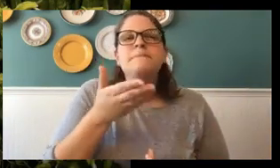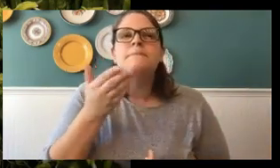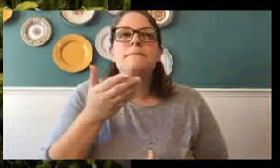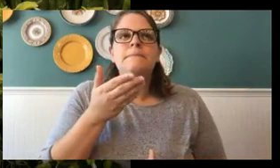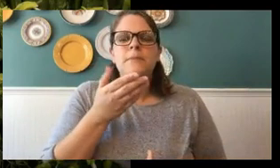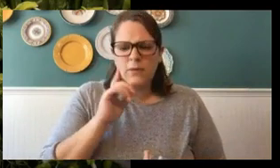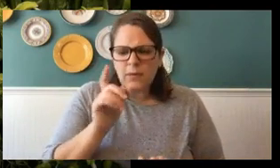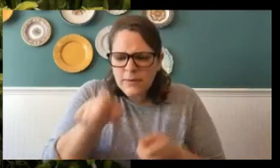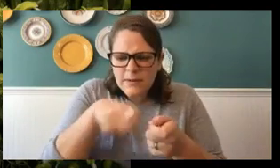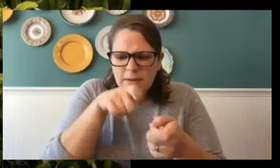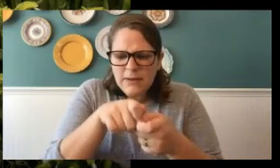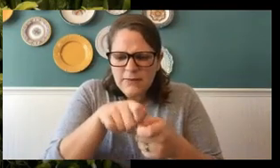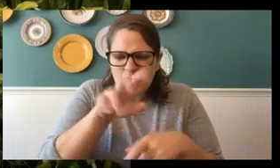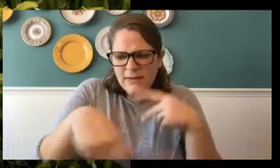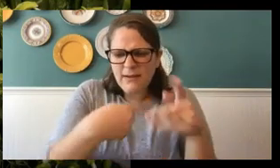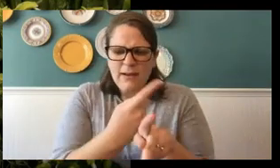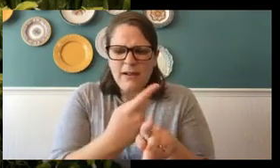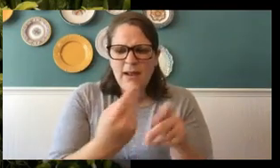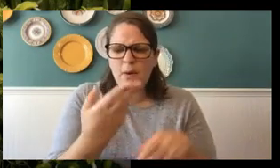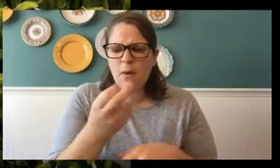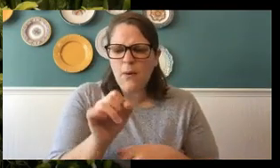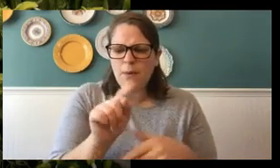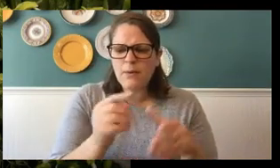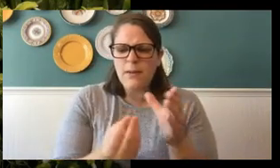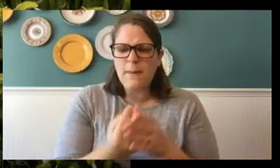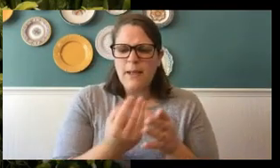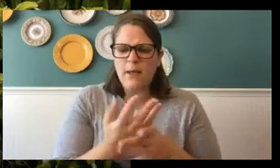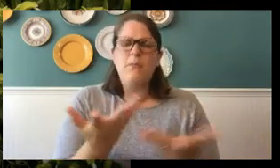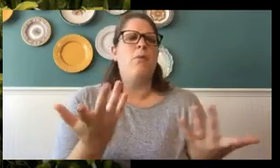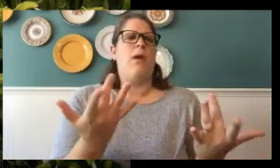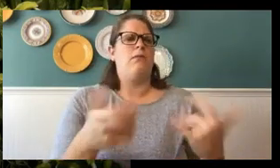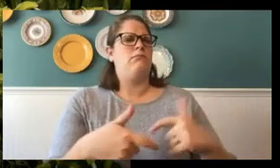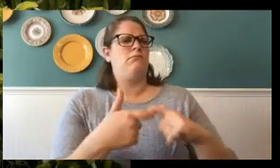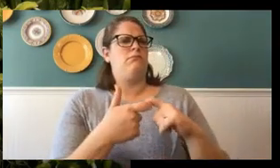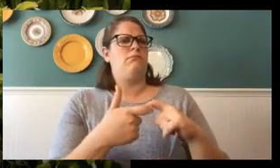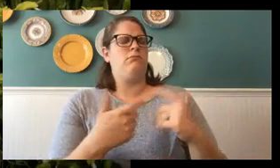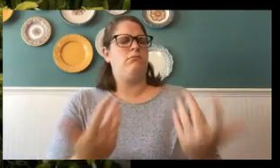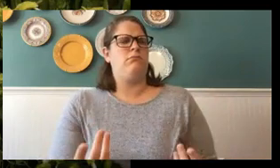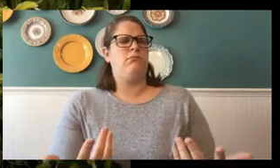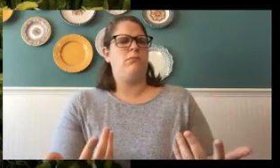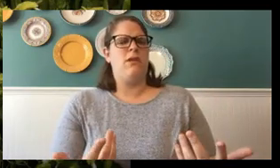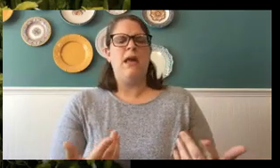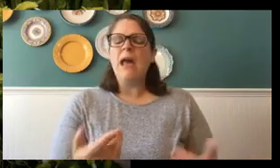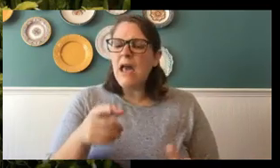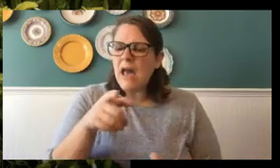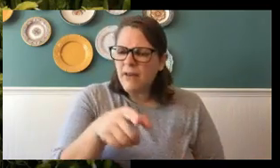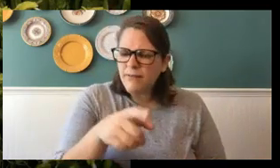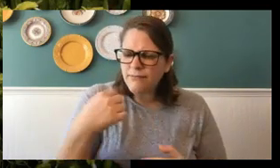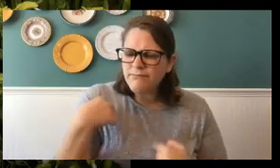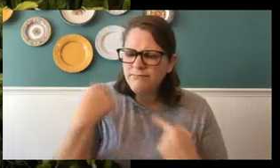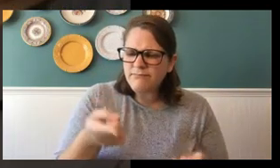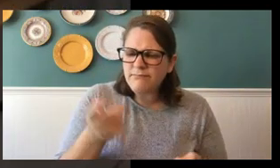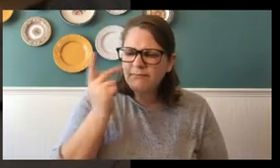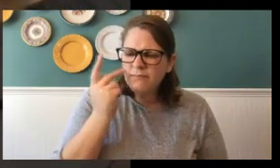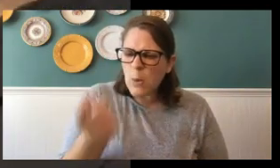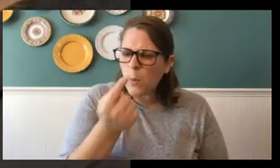But wait a minute. Hit the pause button for a second there. But don't really do it, okay? Have you ever seen a button nose on a